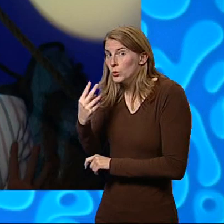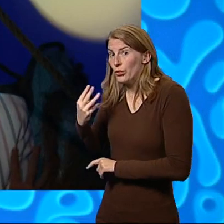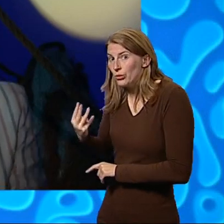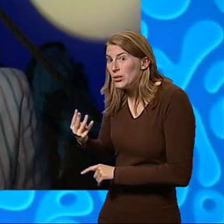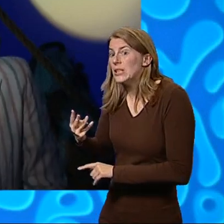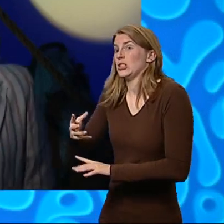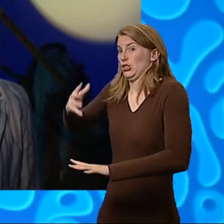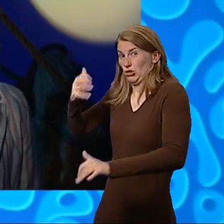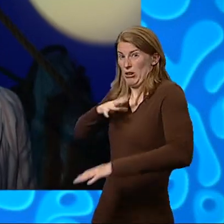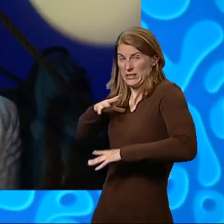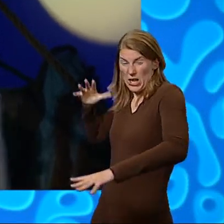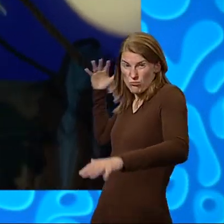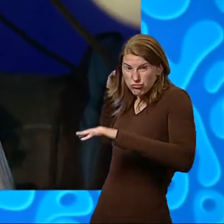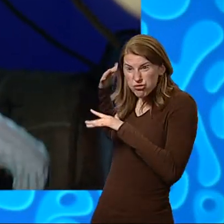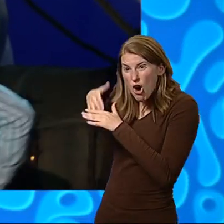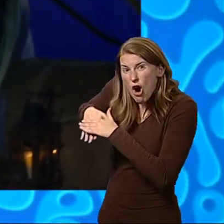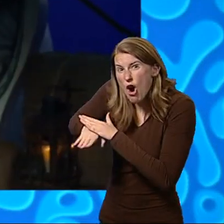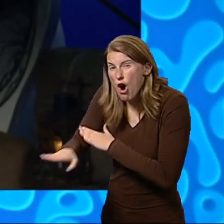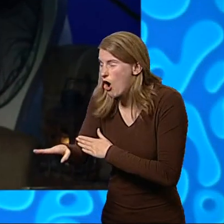three. Charge!